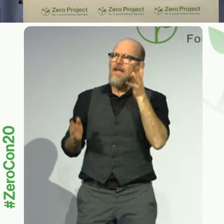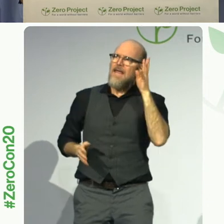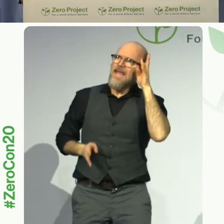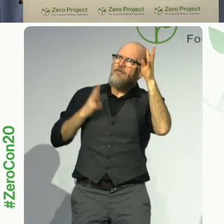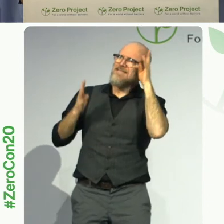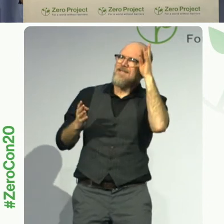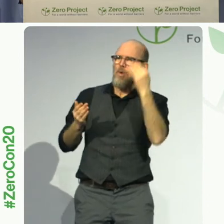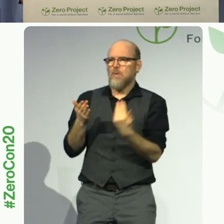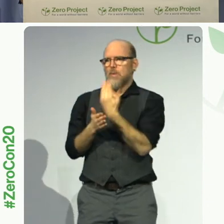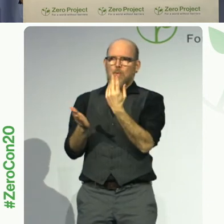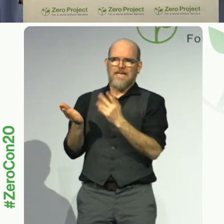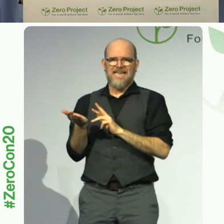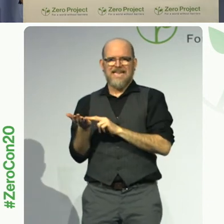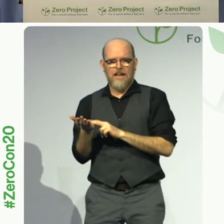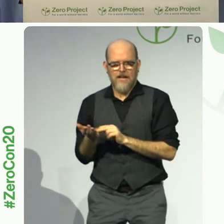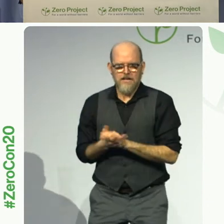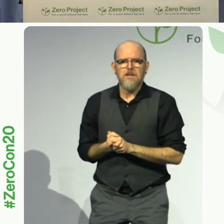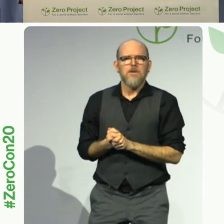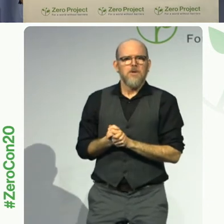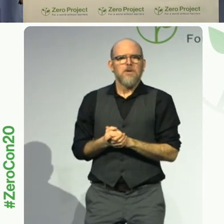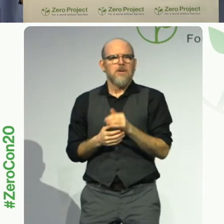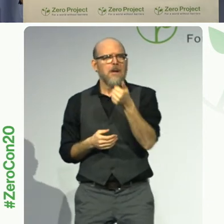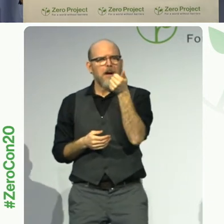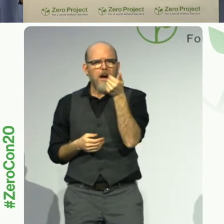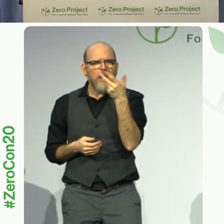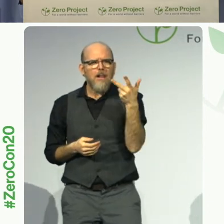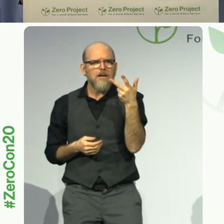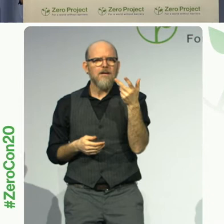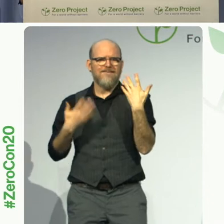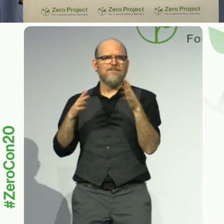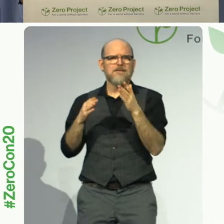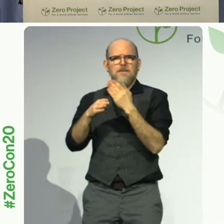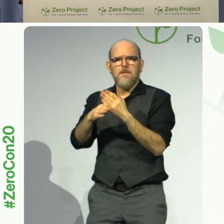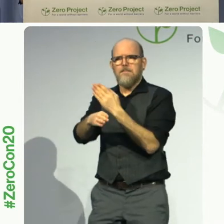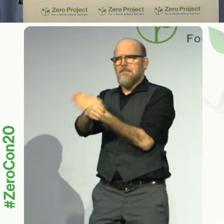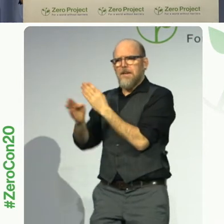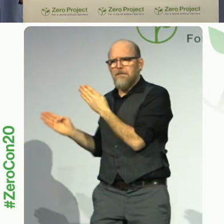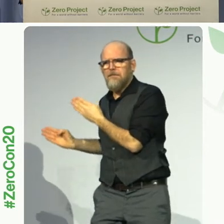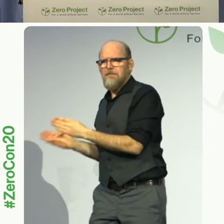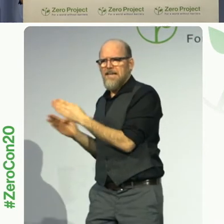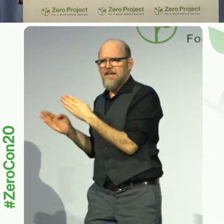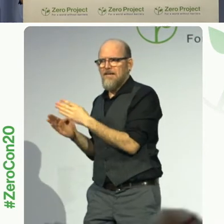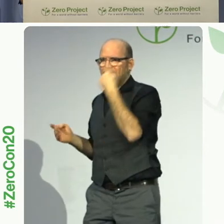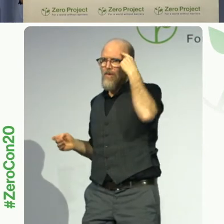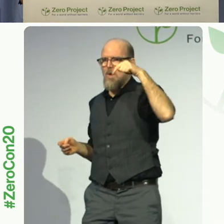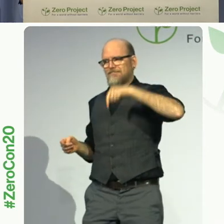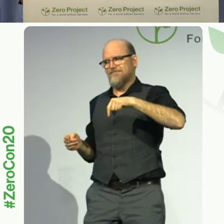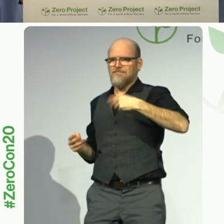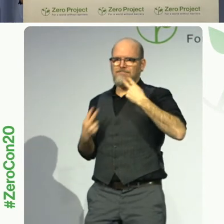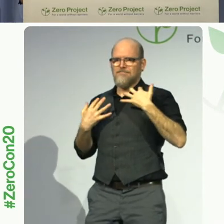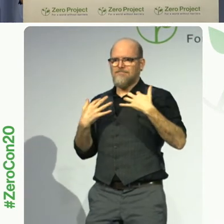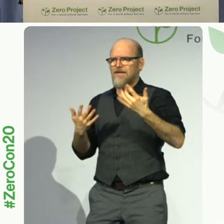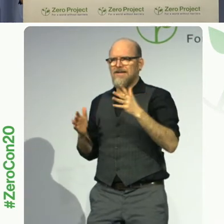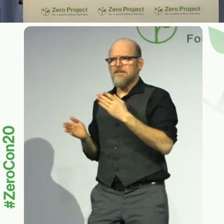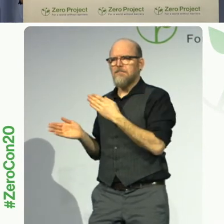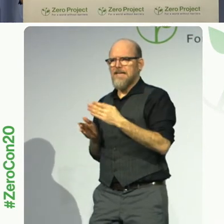in advance for that event here and made fit so that they